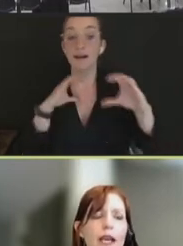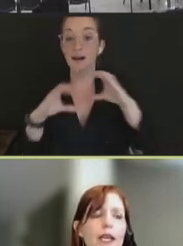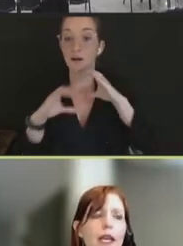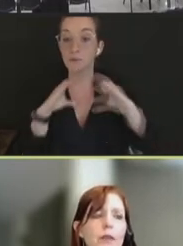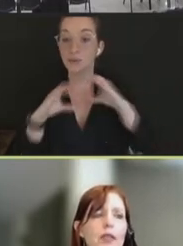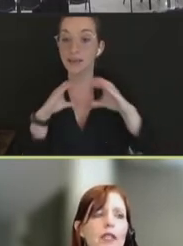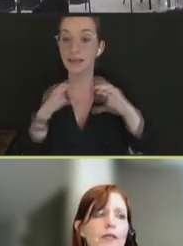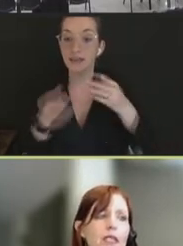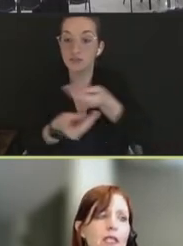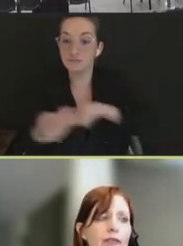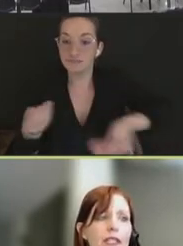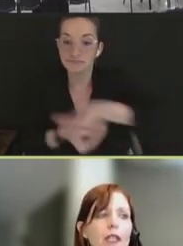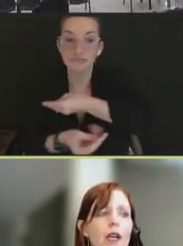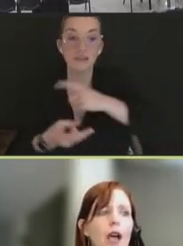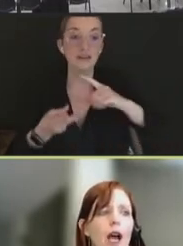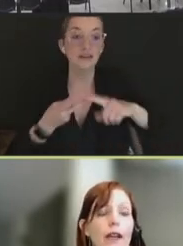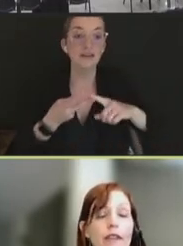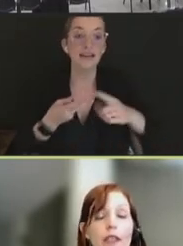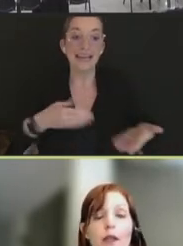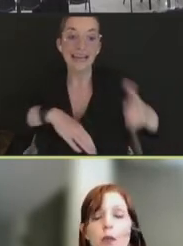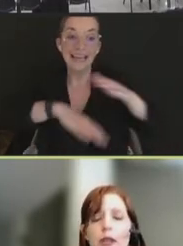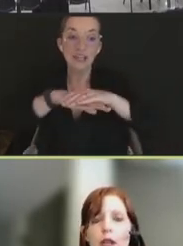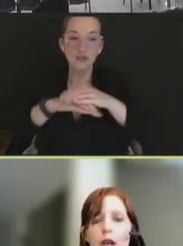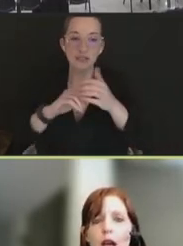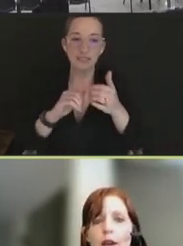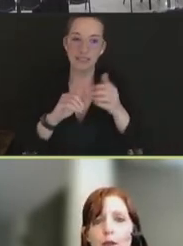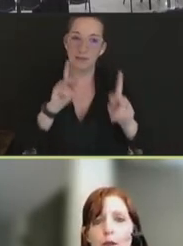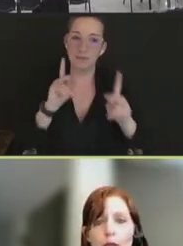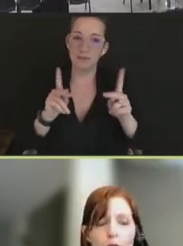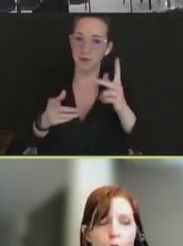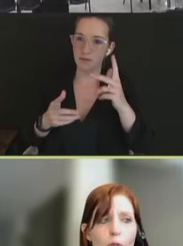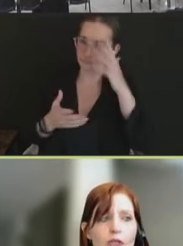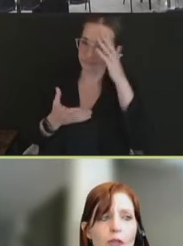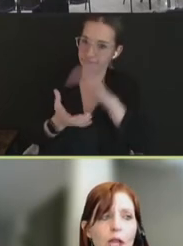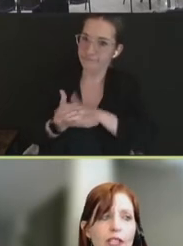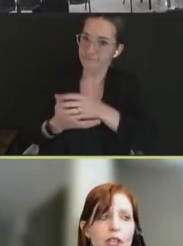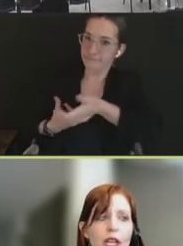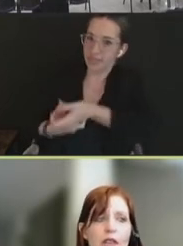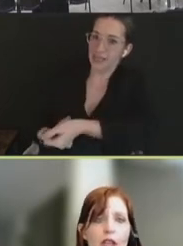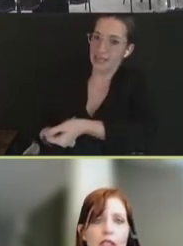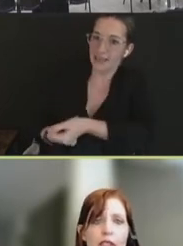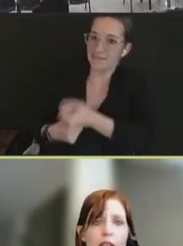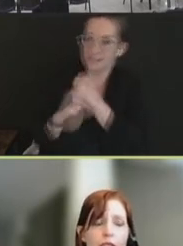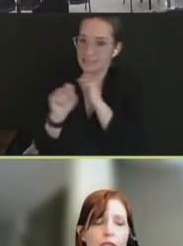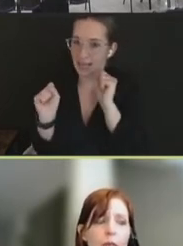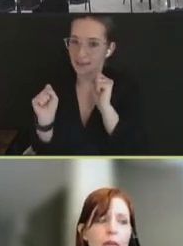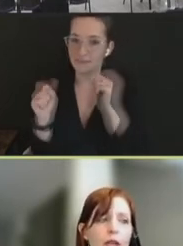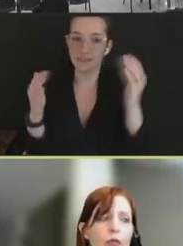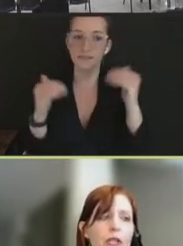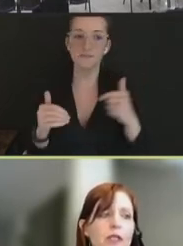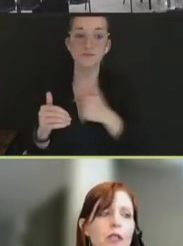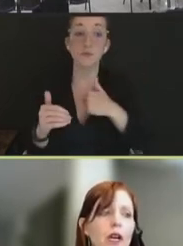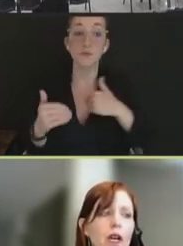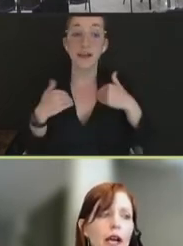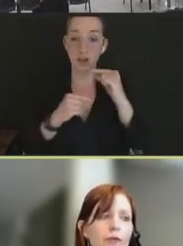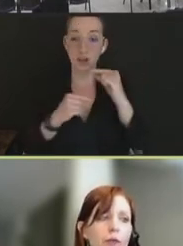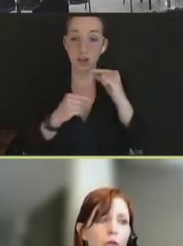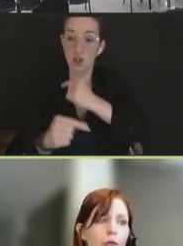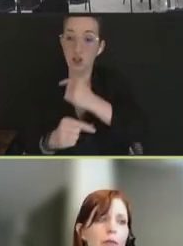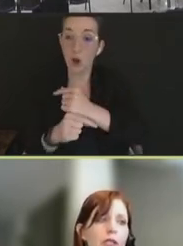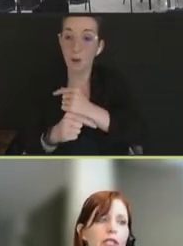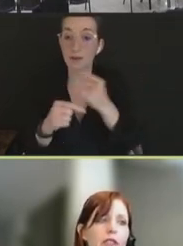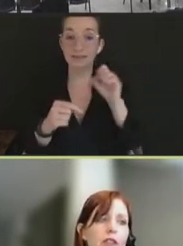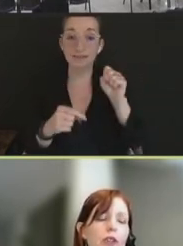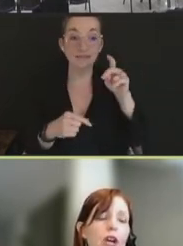uptake and belief in safety. I think that we have global supply chains that continue to be at risk, have